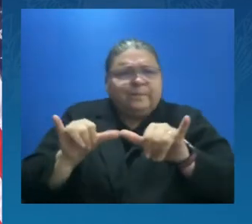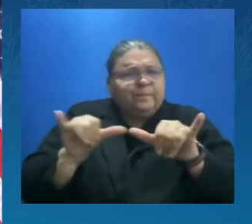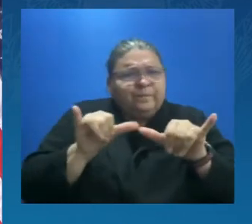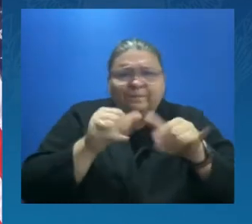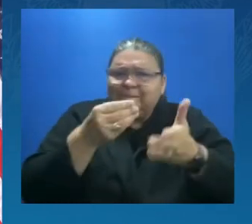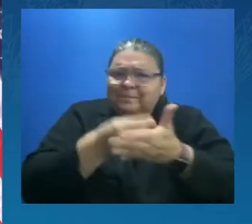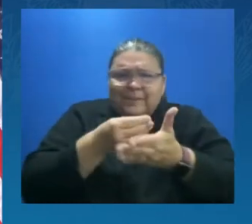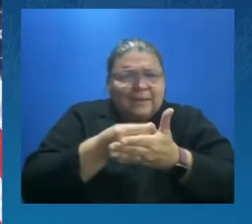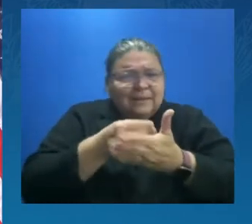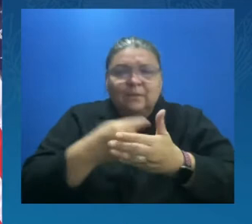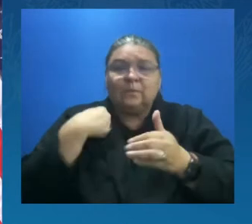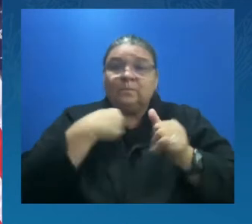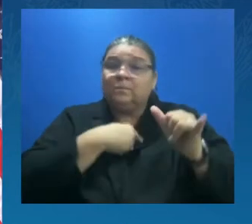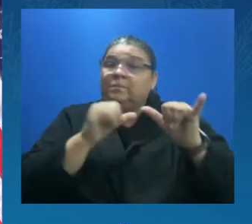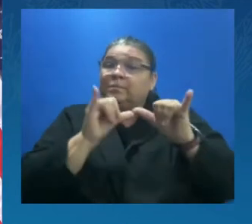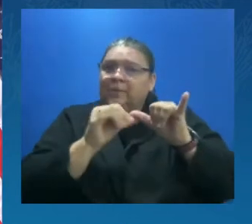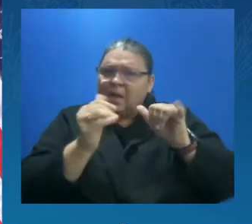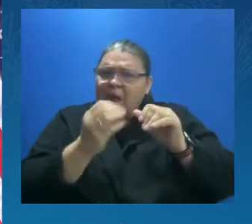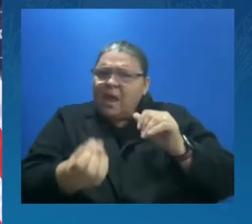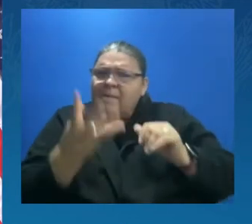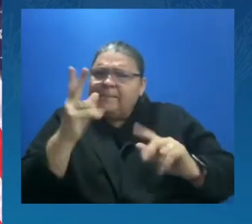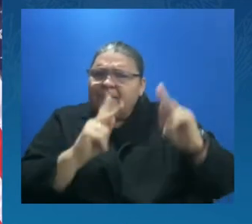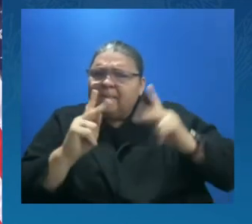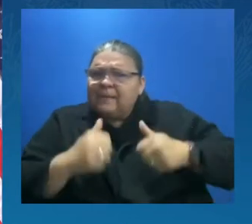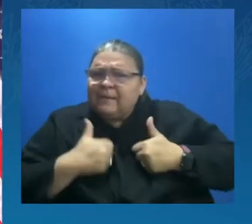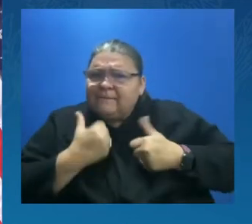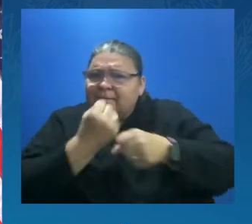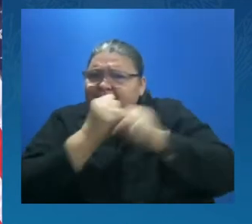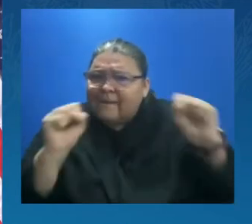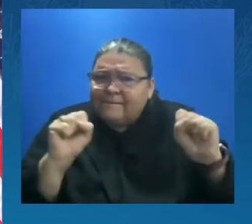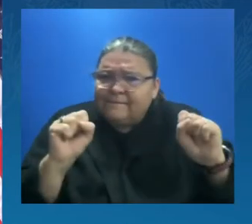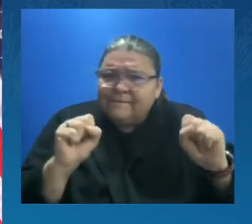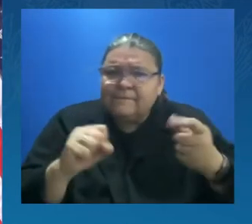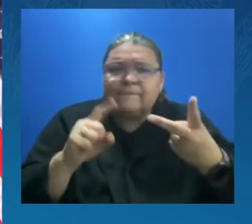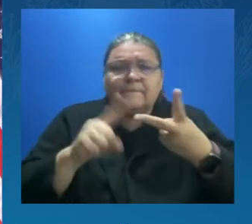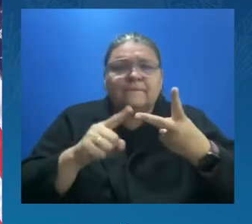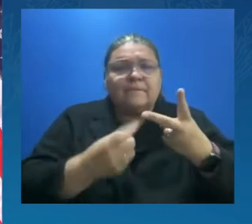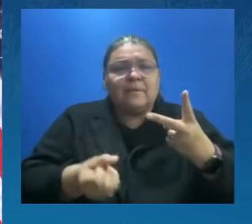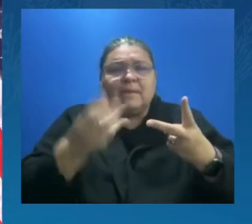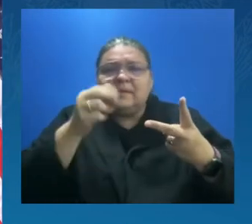and communities that we preserve.